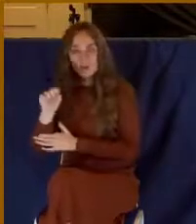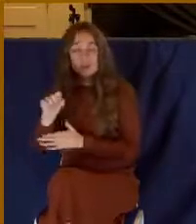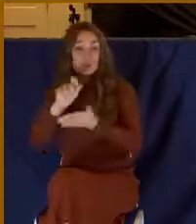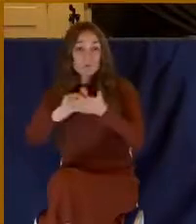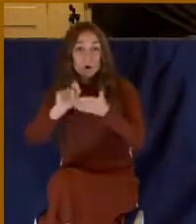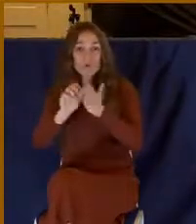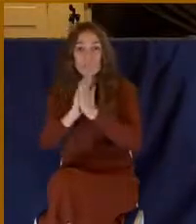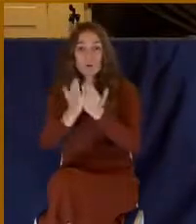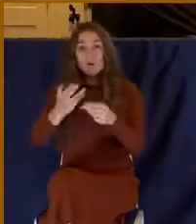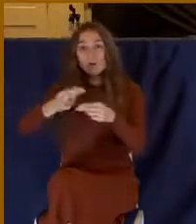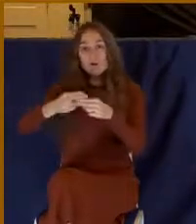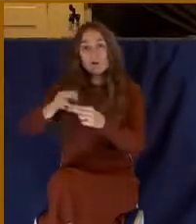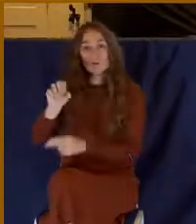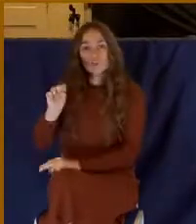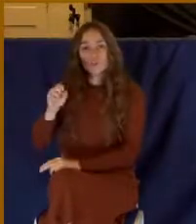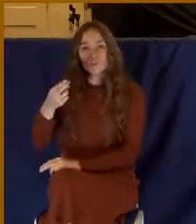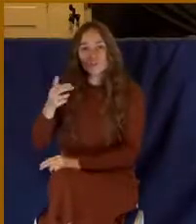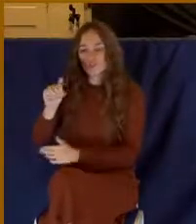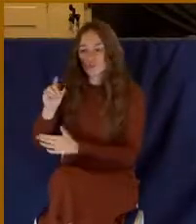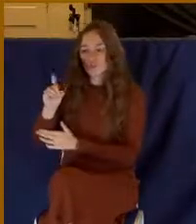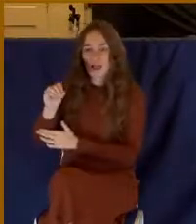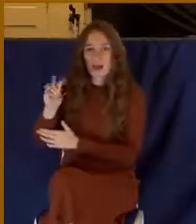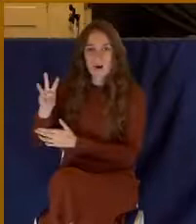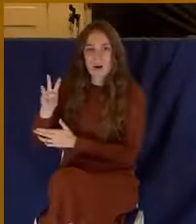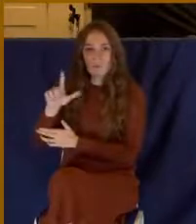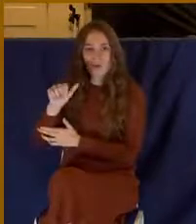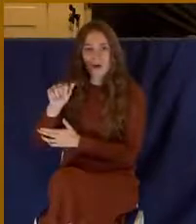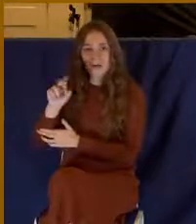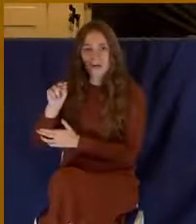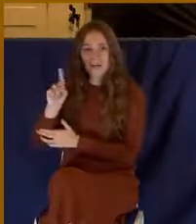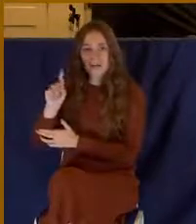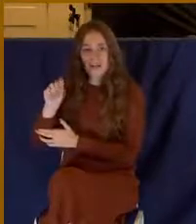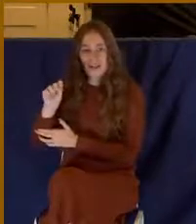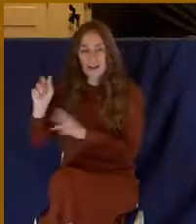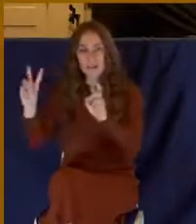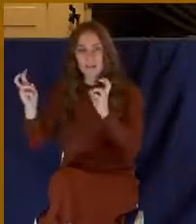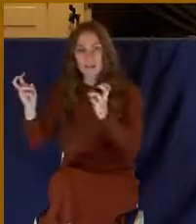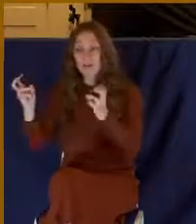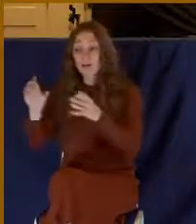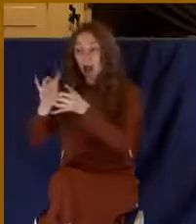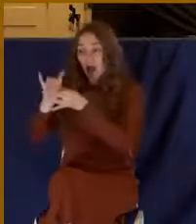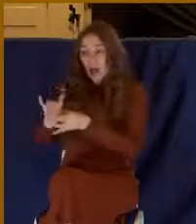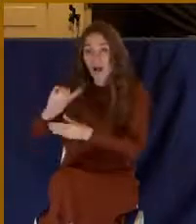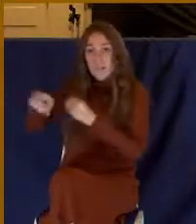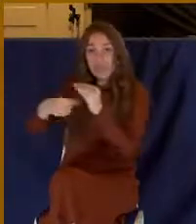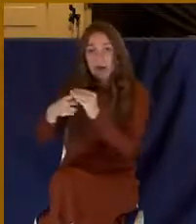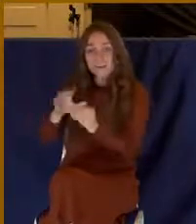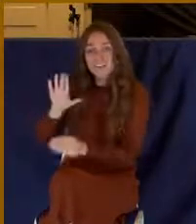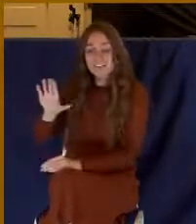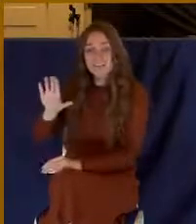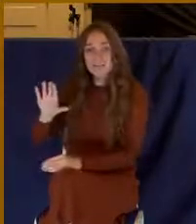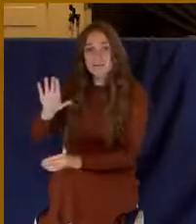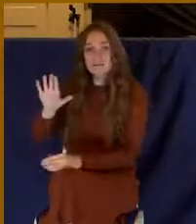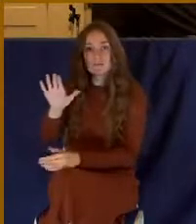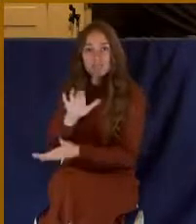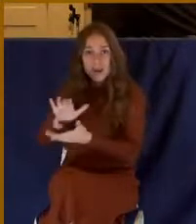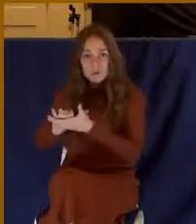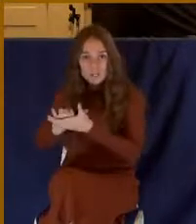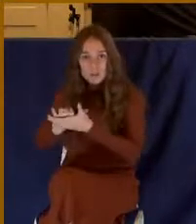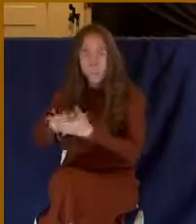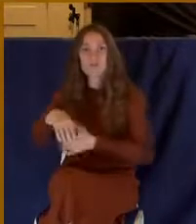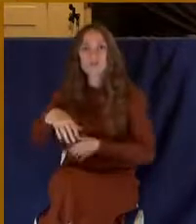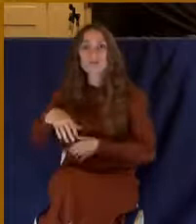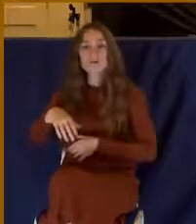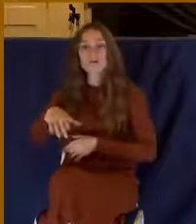Shadowlands. And that book was about his marriage and the loss of his wife through cancer.